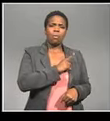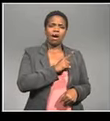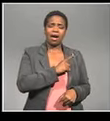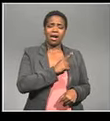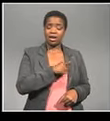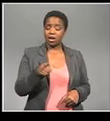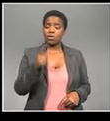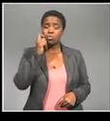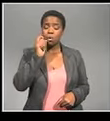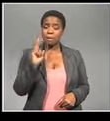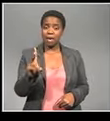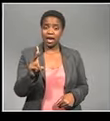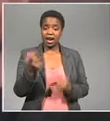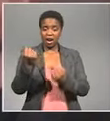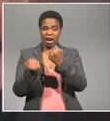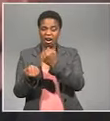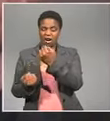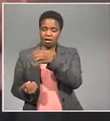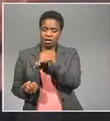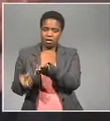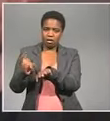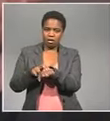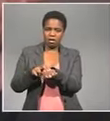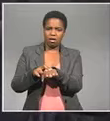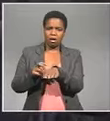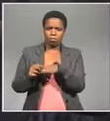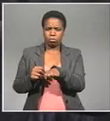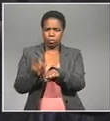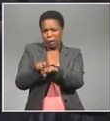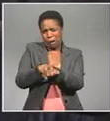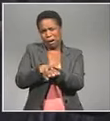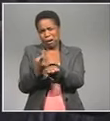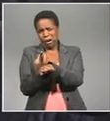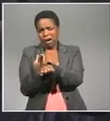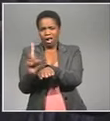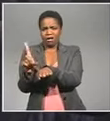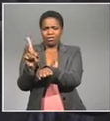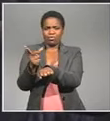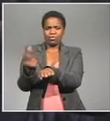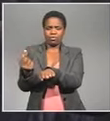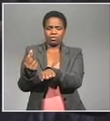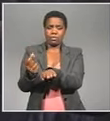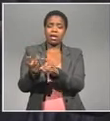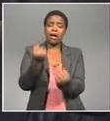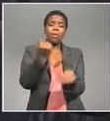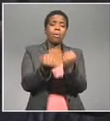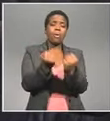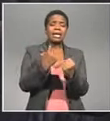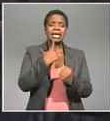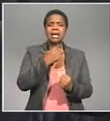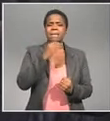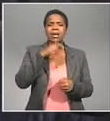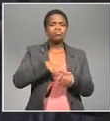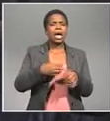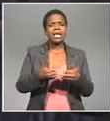a moving Baki near Colini Peter Duravald's lawyer says the crime was not racially motivated she believes